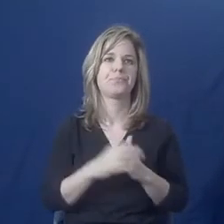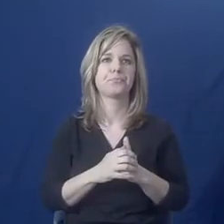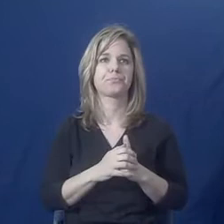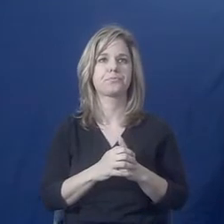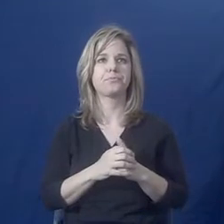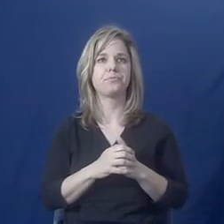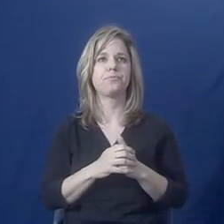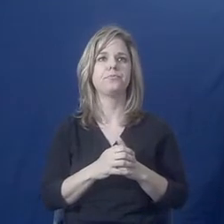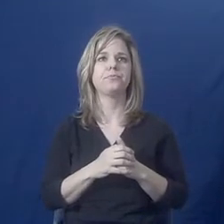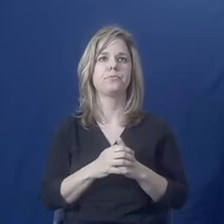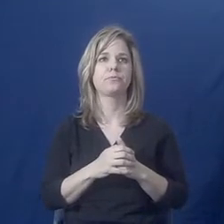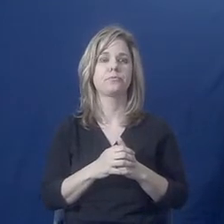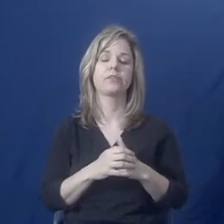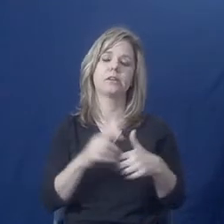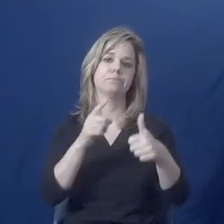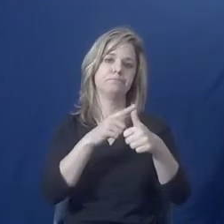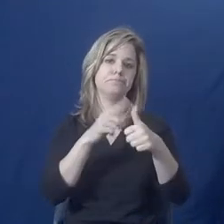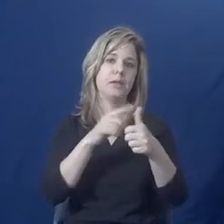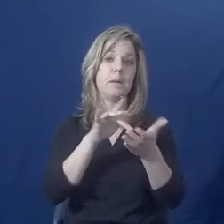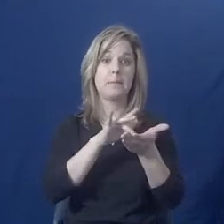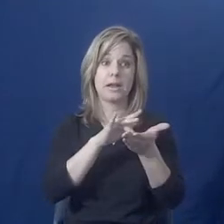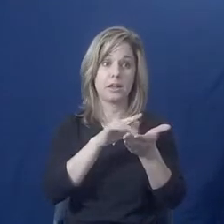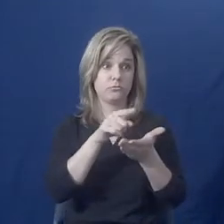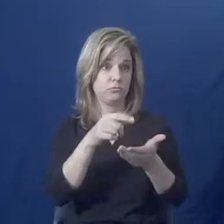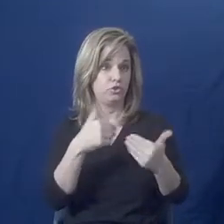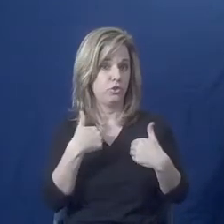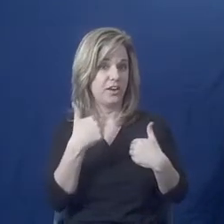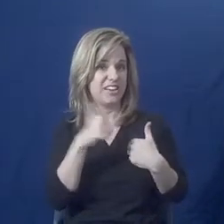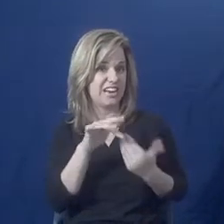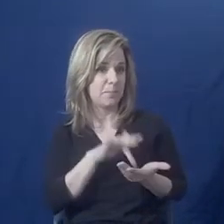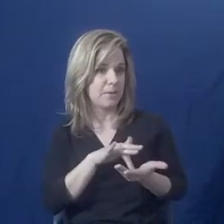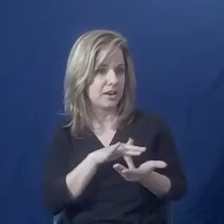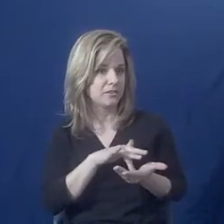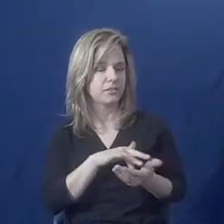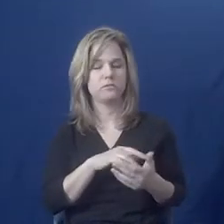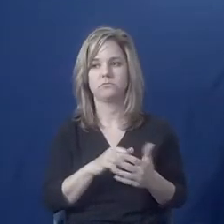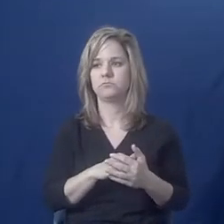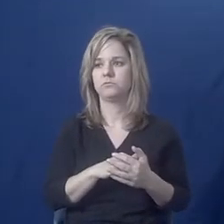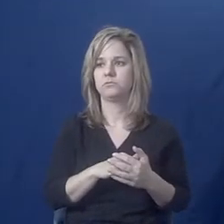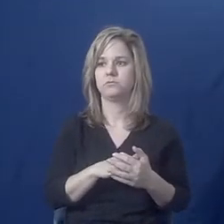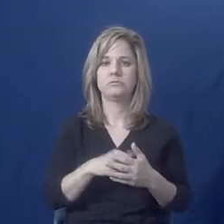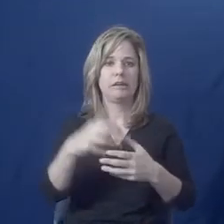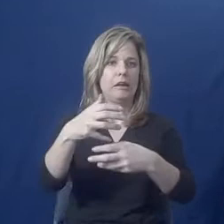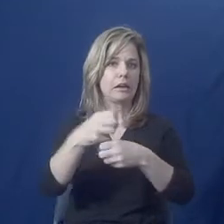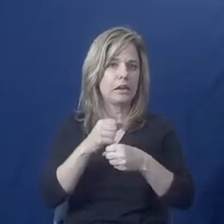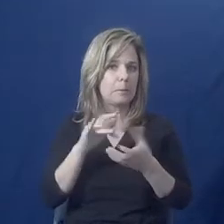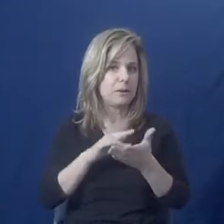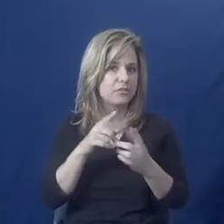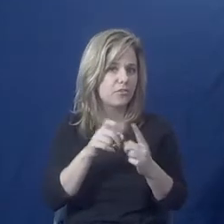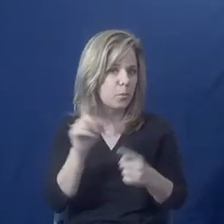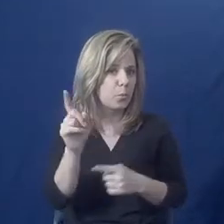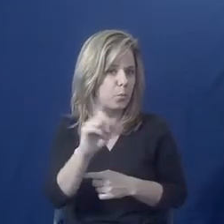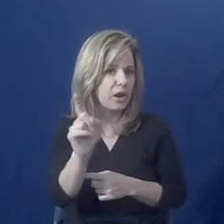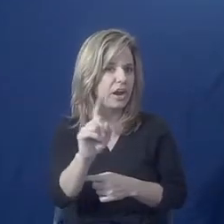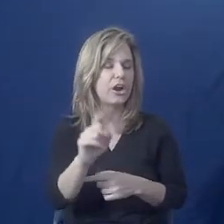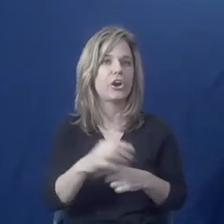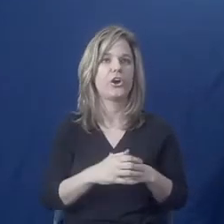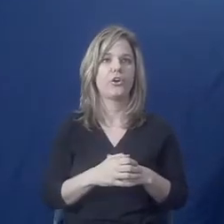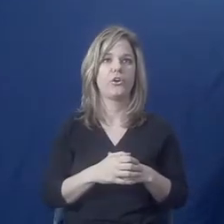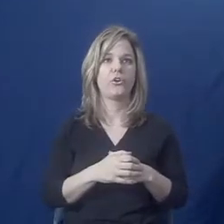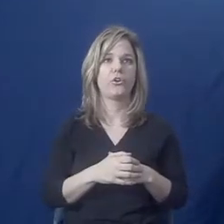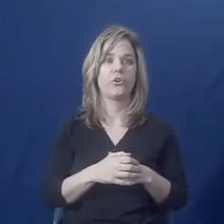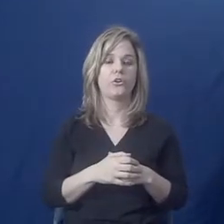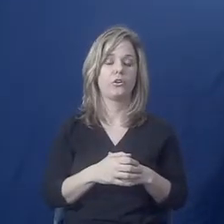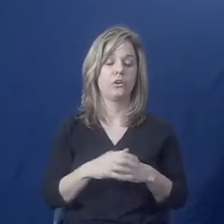So medications. Are they on any medications? Where did they get their medications? Is it something that they have to